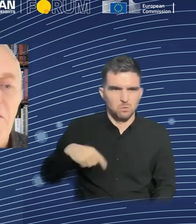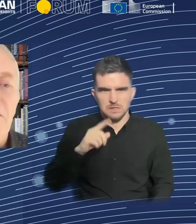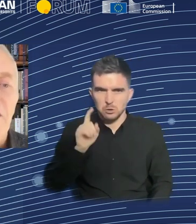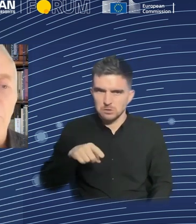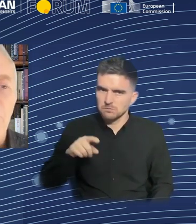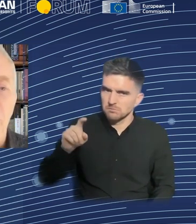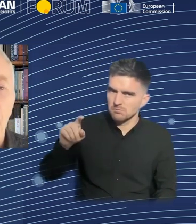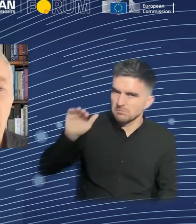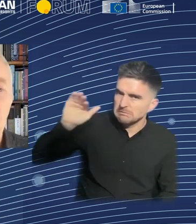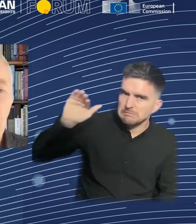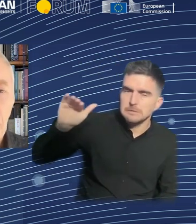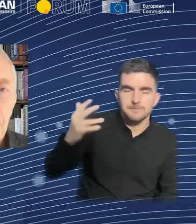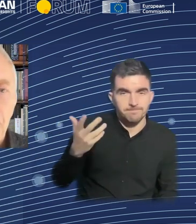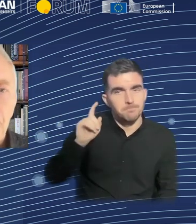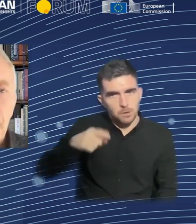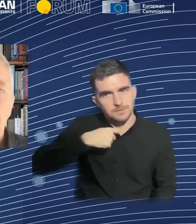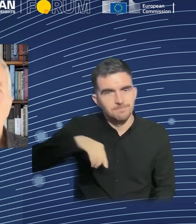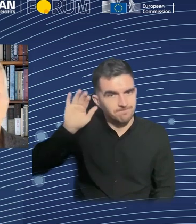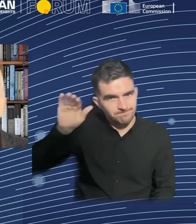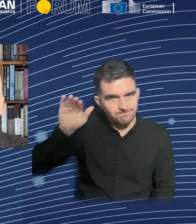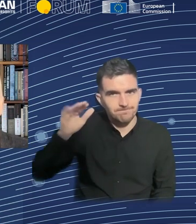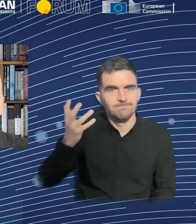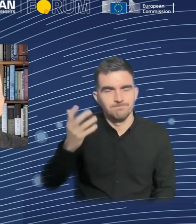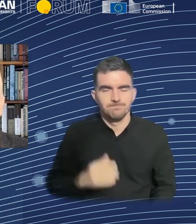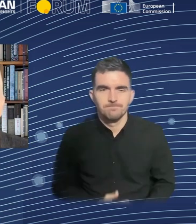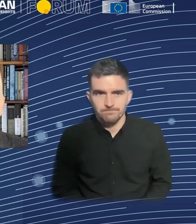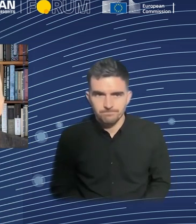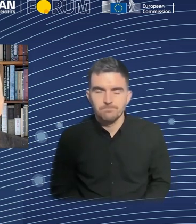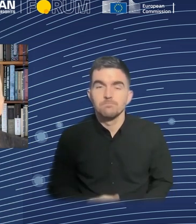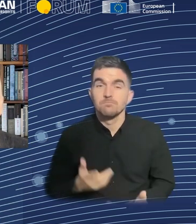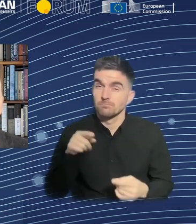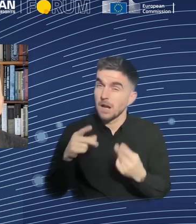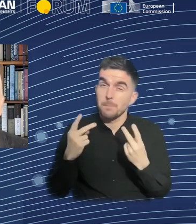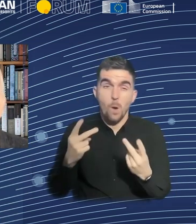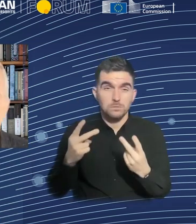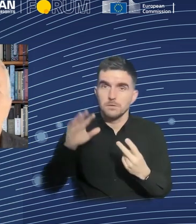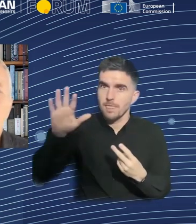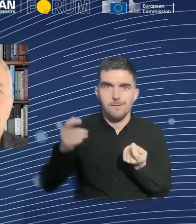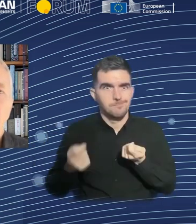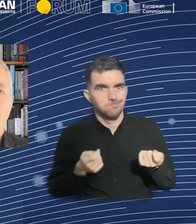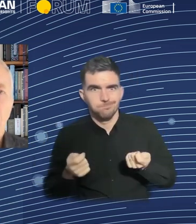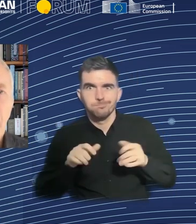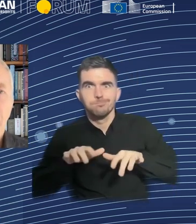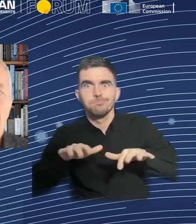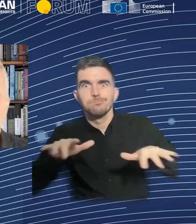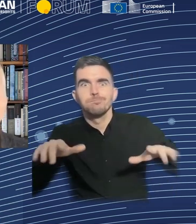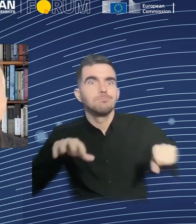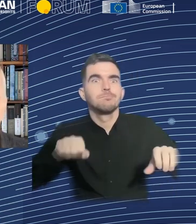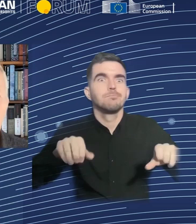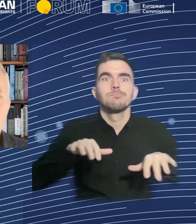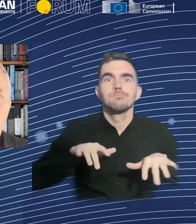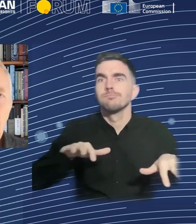want as much market power. So the other thing we need to do is to regulate at the speed of technology. Next slide.